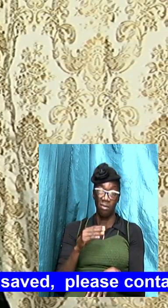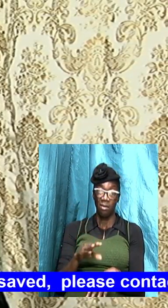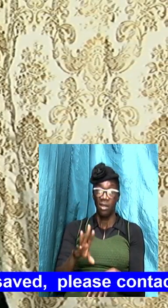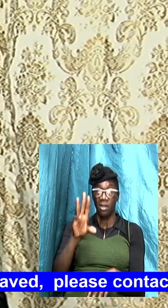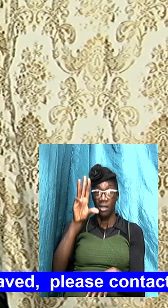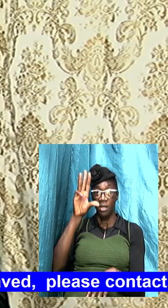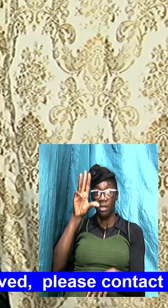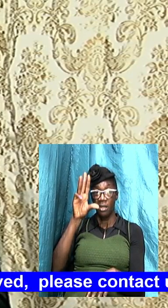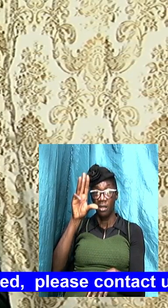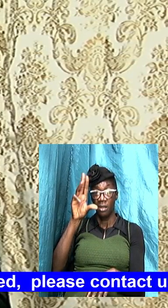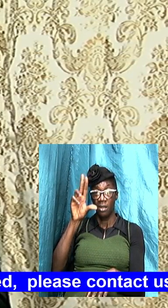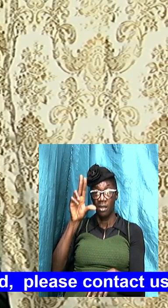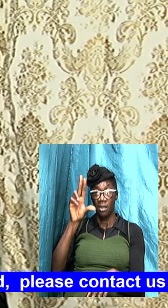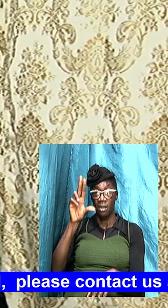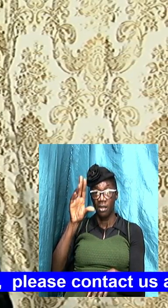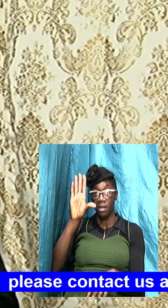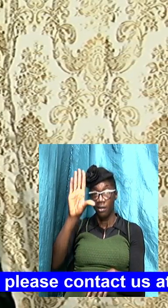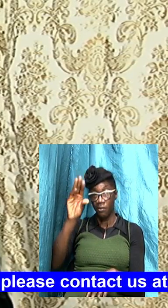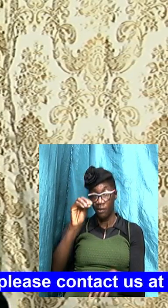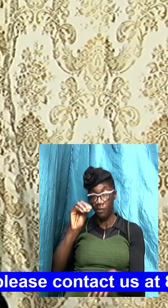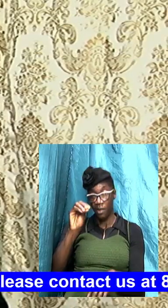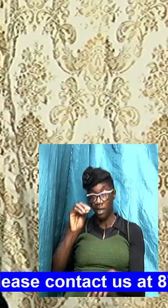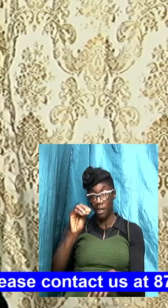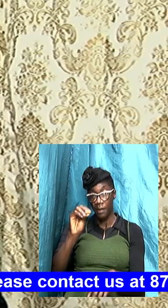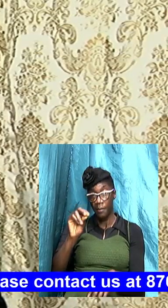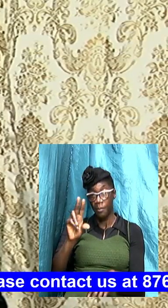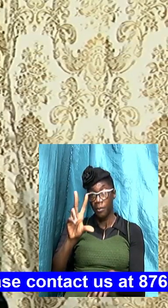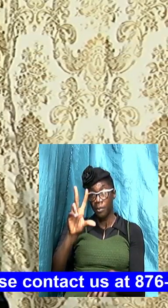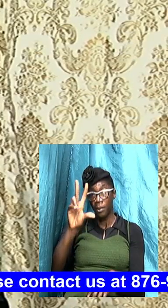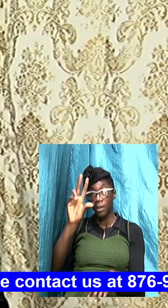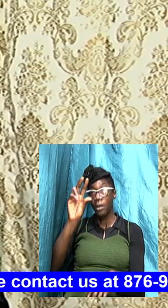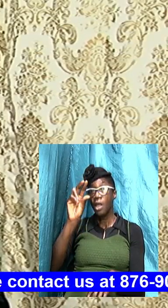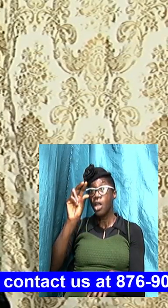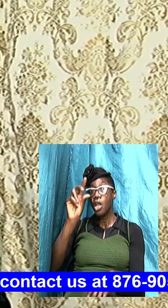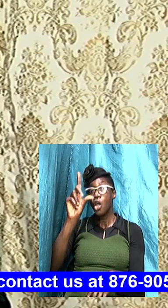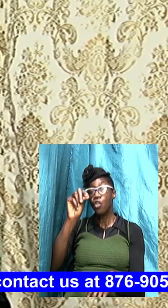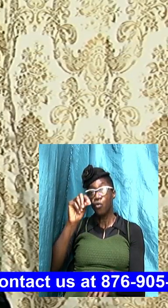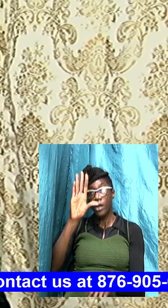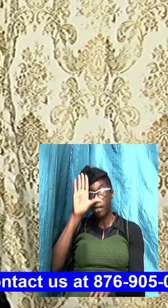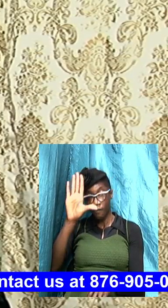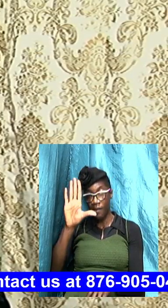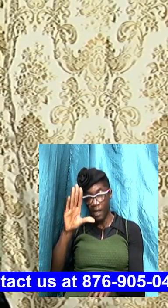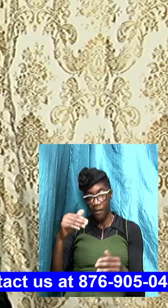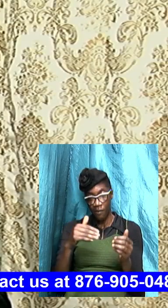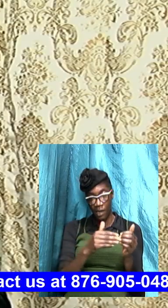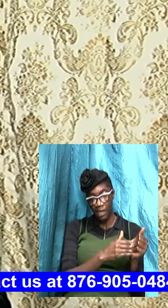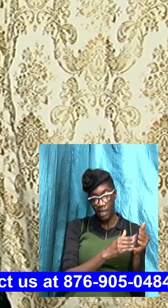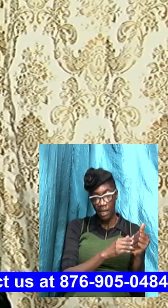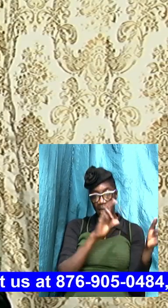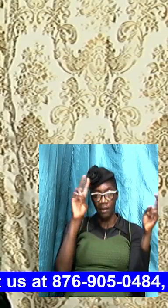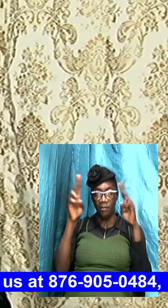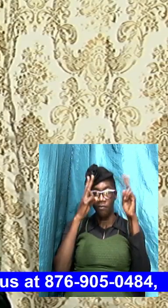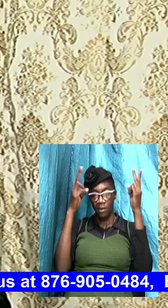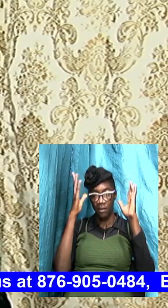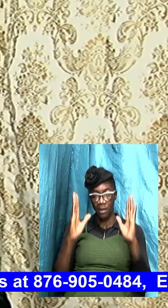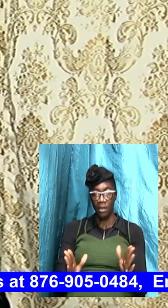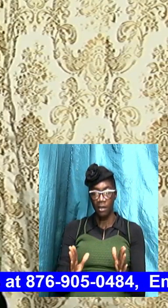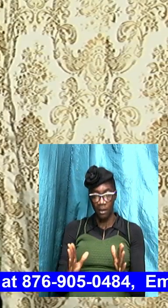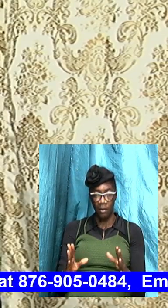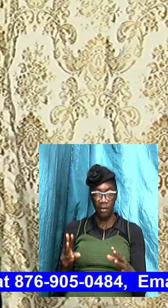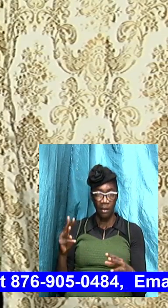slots 25 will be for leaders for visitors for the singers for the musicians for the technicians camera persons